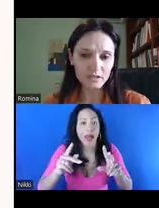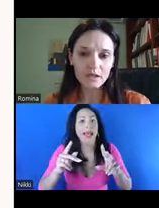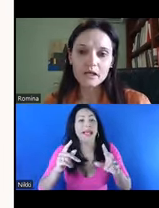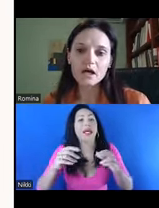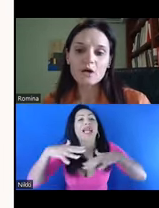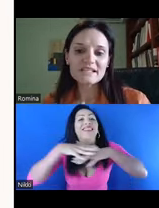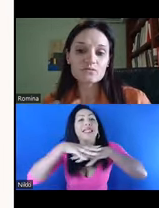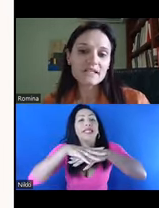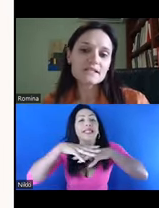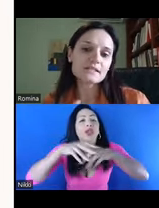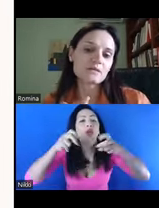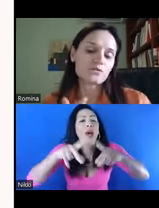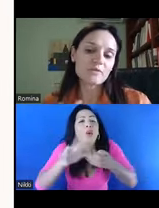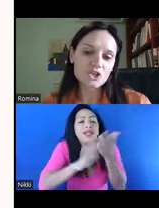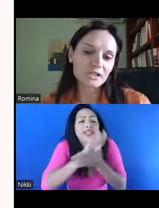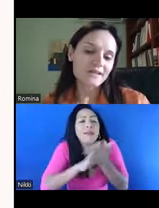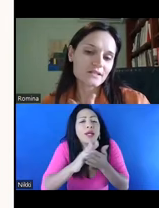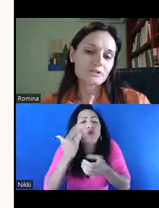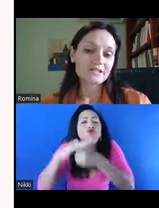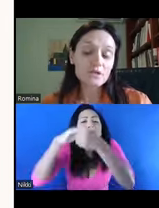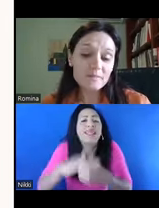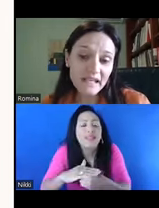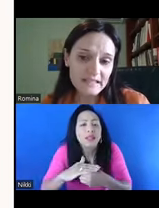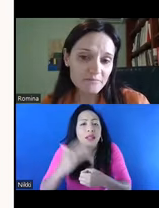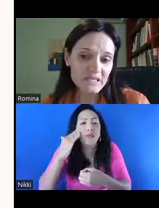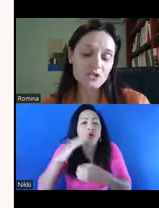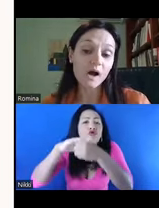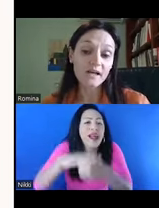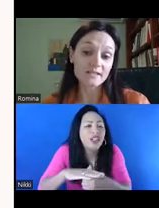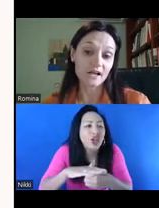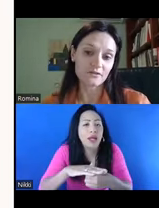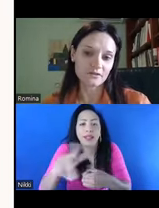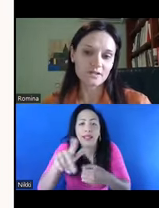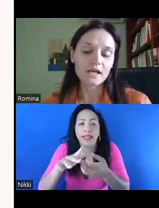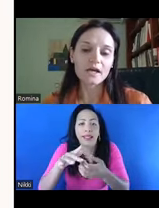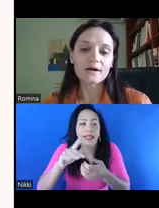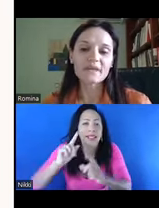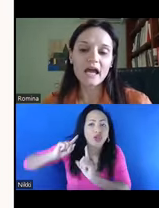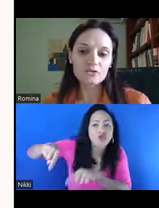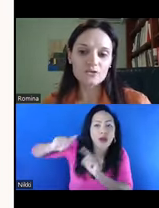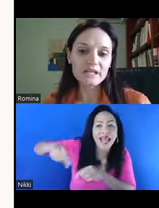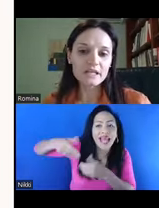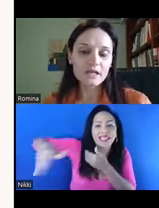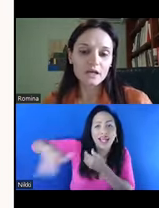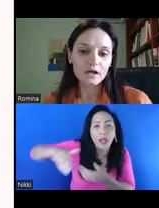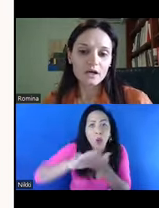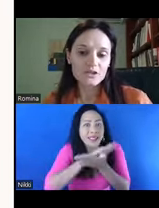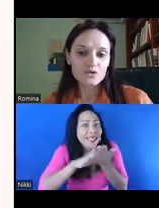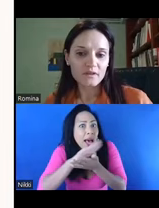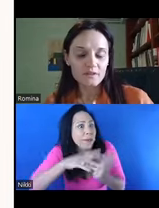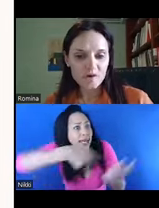work? What does racism or racializing or discriminating mean to us and others? And how do we